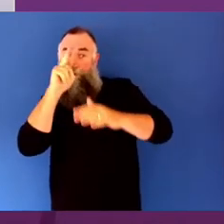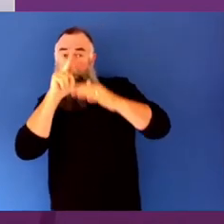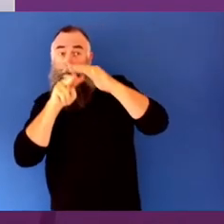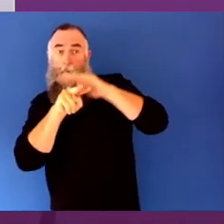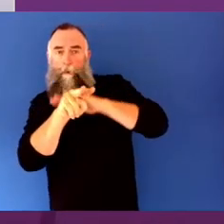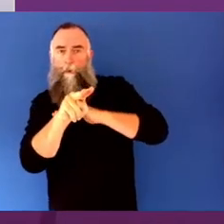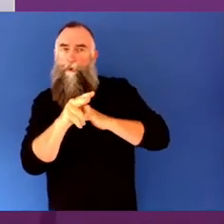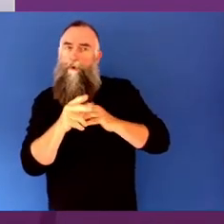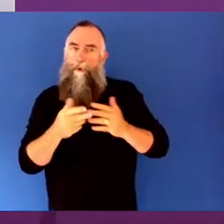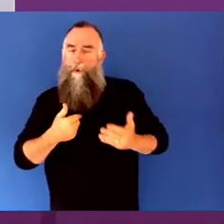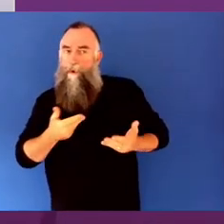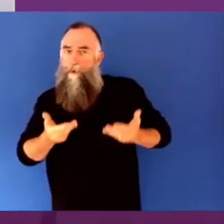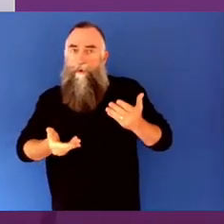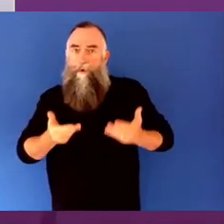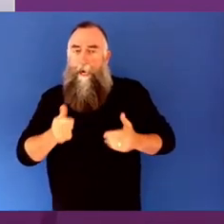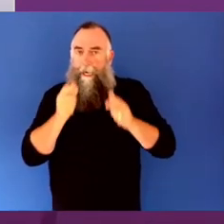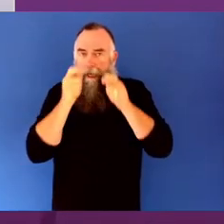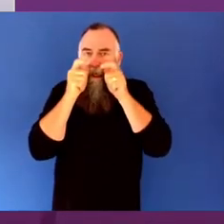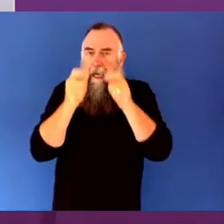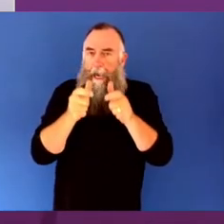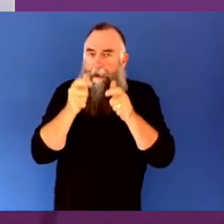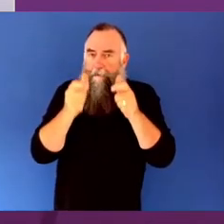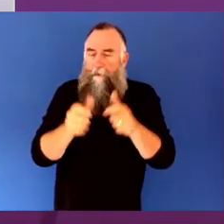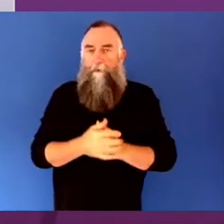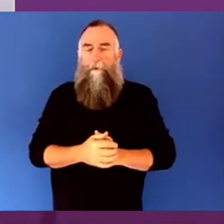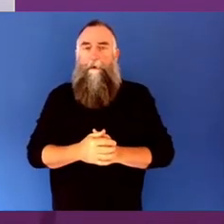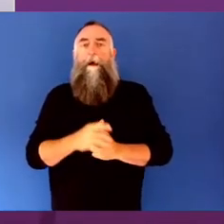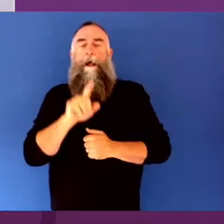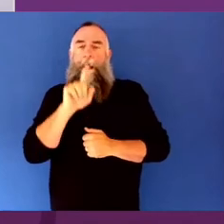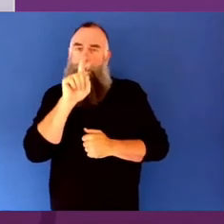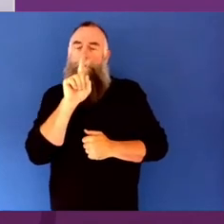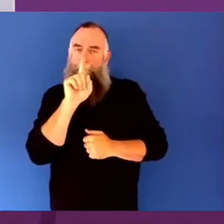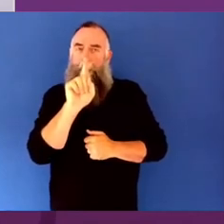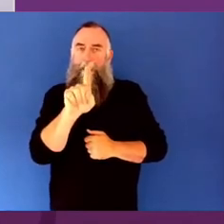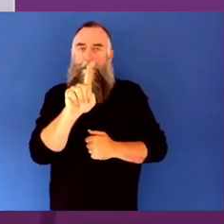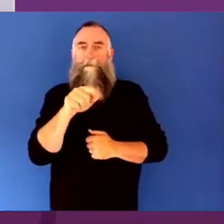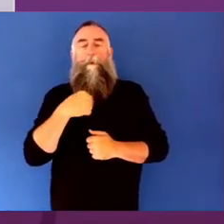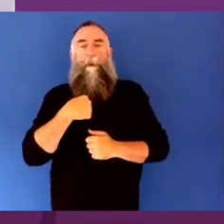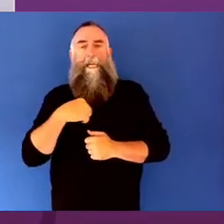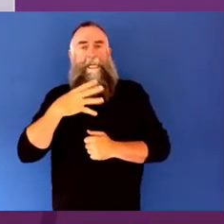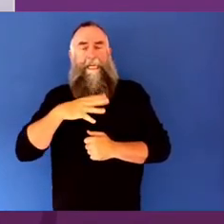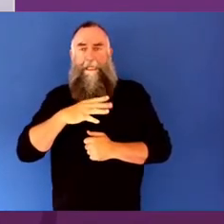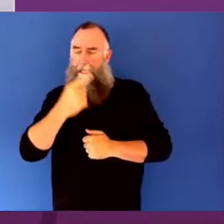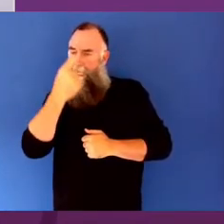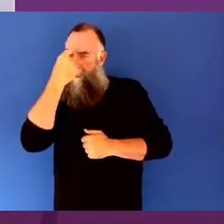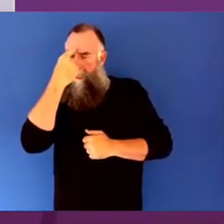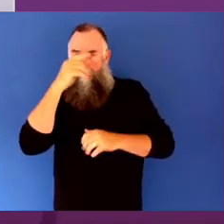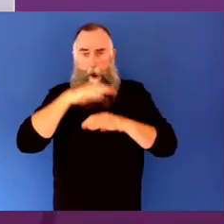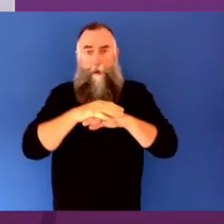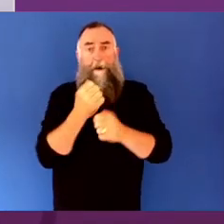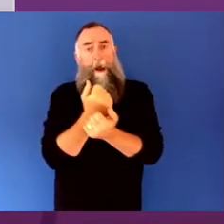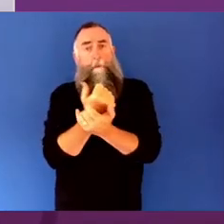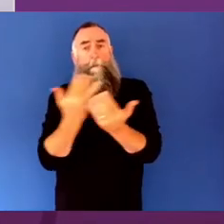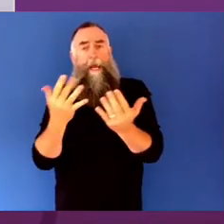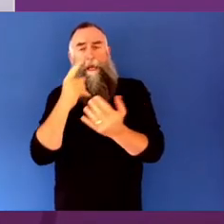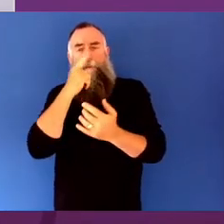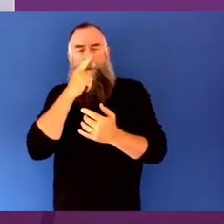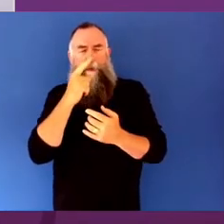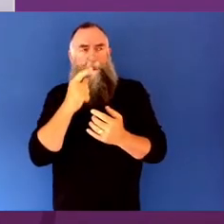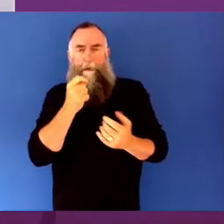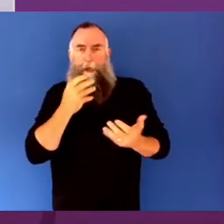acknowledge that for many this has been a deeply unsettling and difficult period. But with the future in mind,